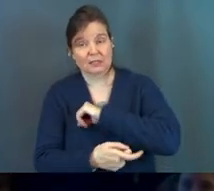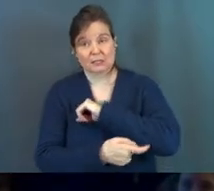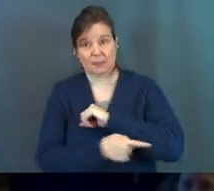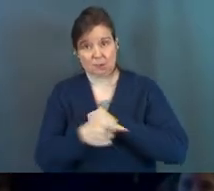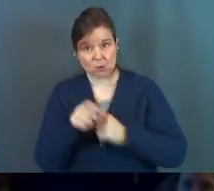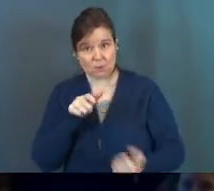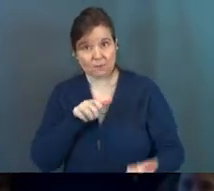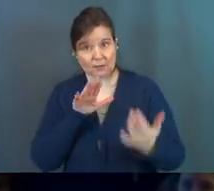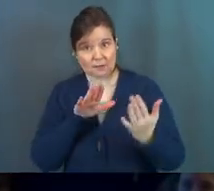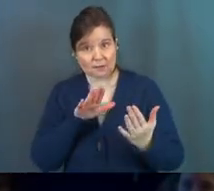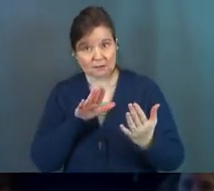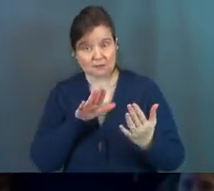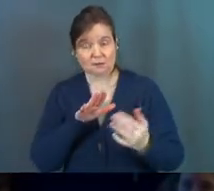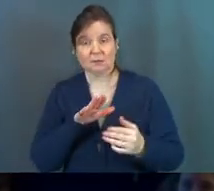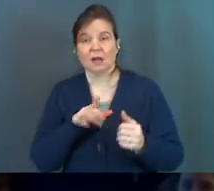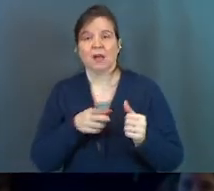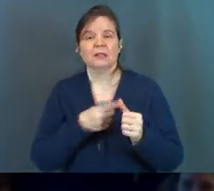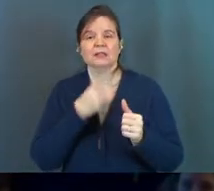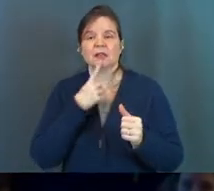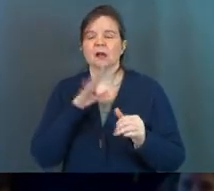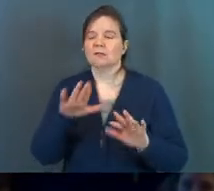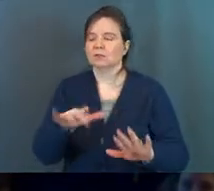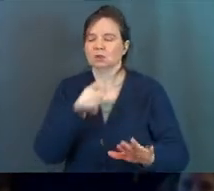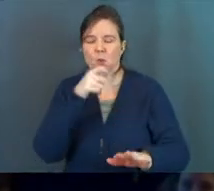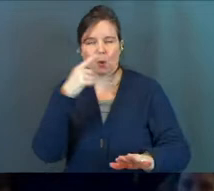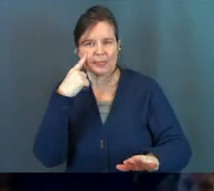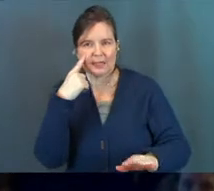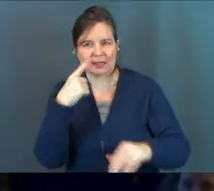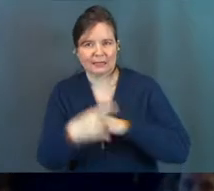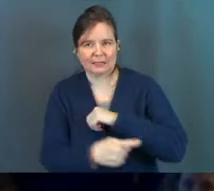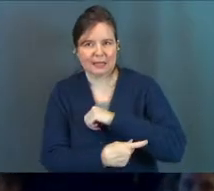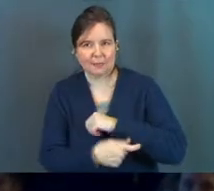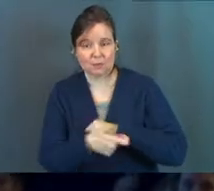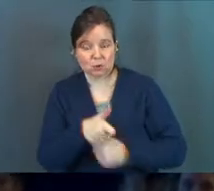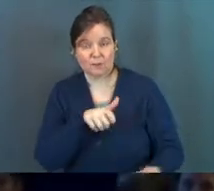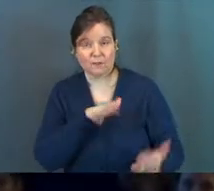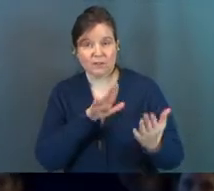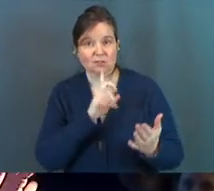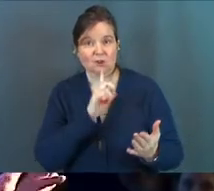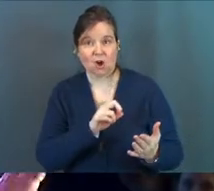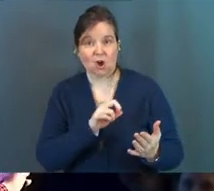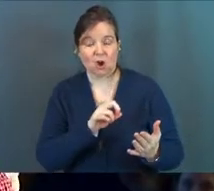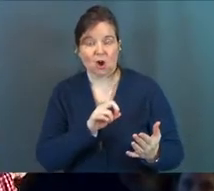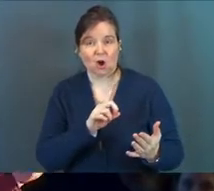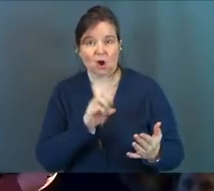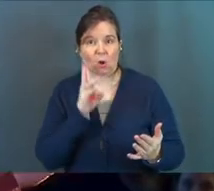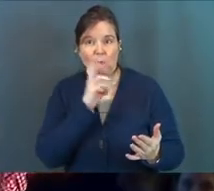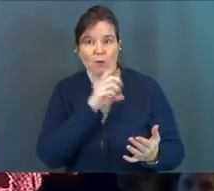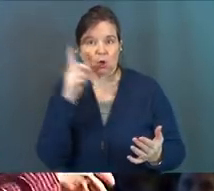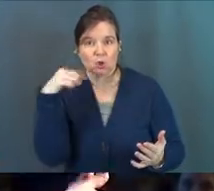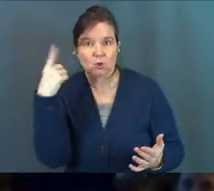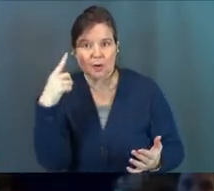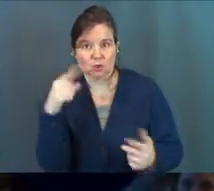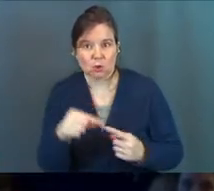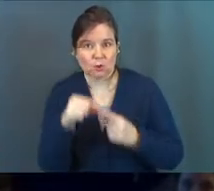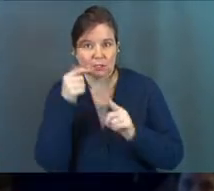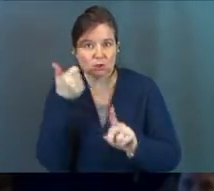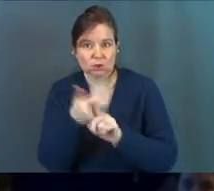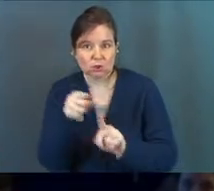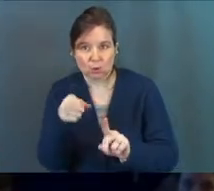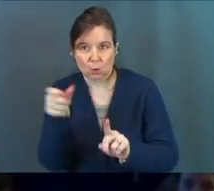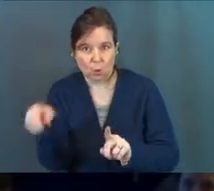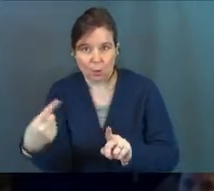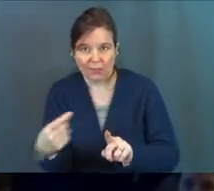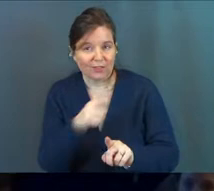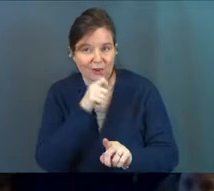the temptations you face. And first just says, hey, don't think that the temptations you face are outlandish or crazy or unique to you.